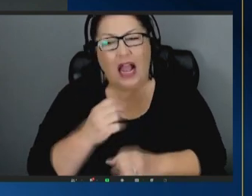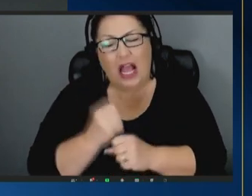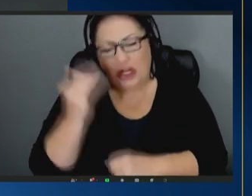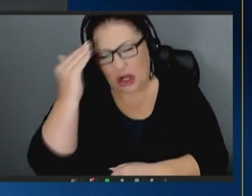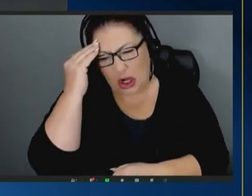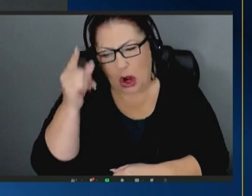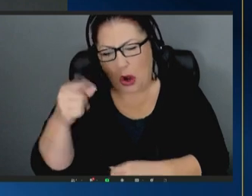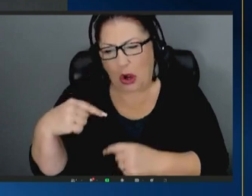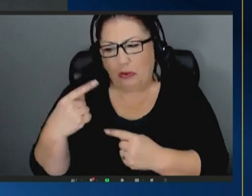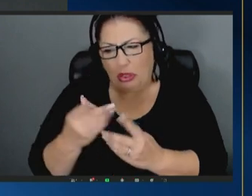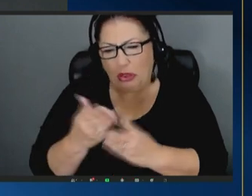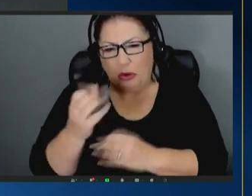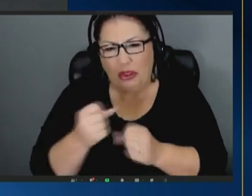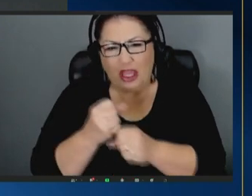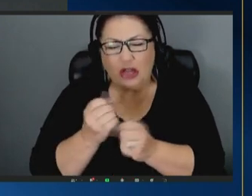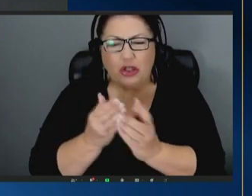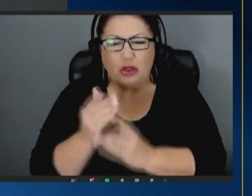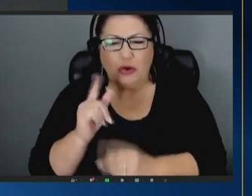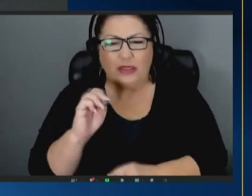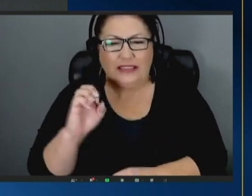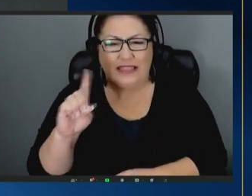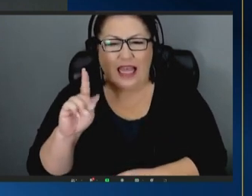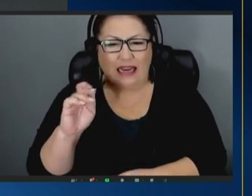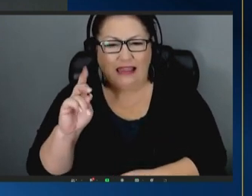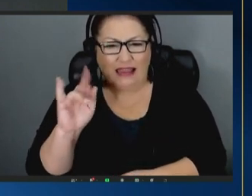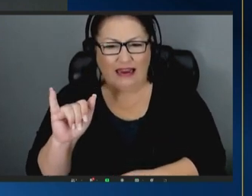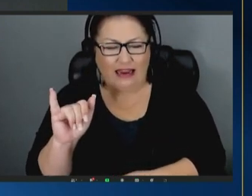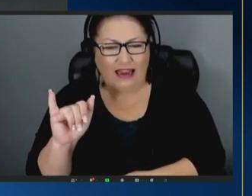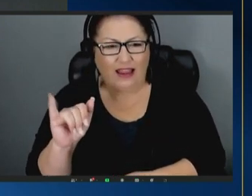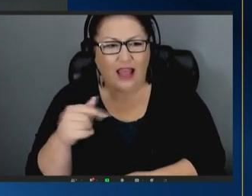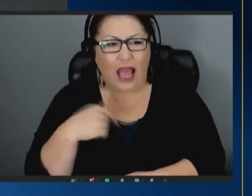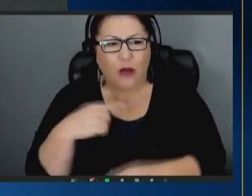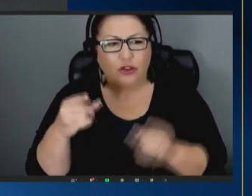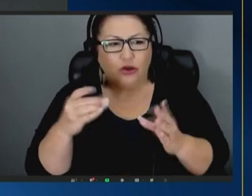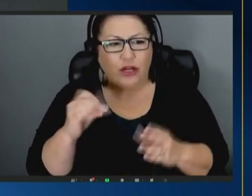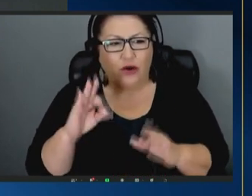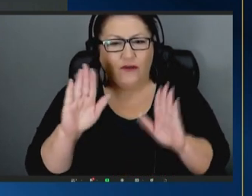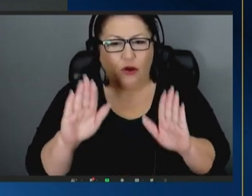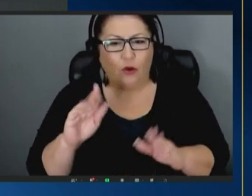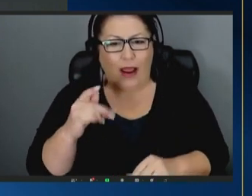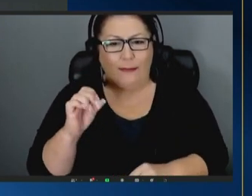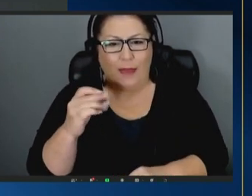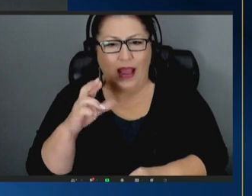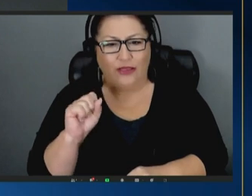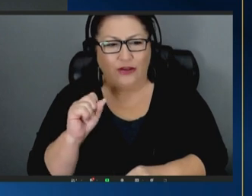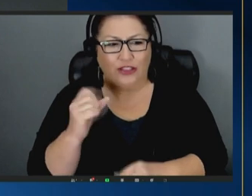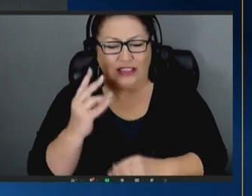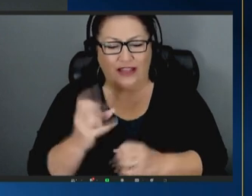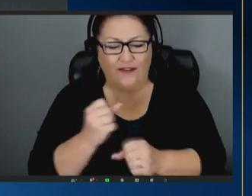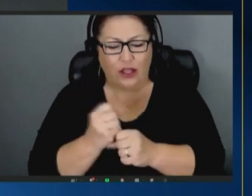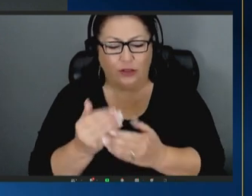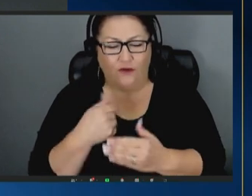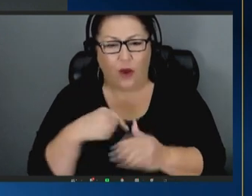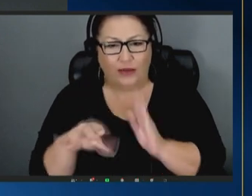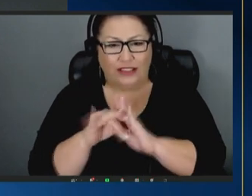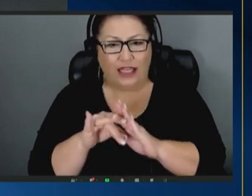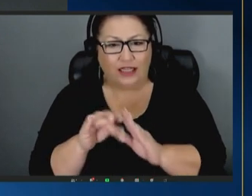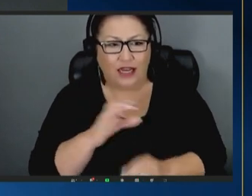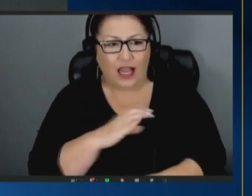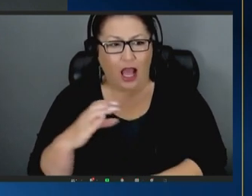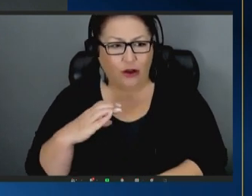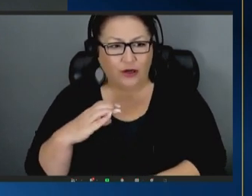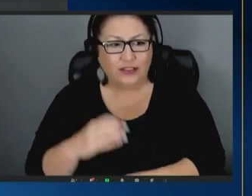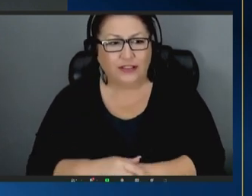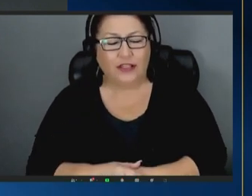through ted kennedy my background i was director of great panthers for about seven years before i was elected to congress ran the legal aid office for the